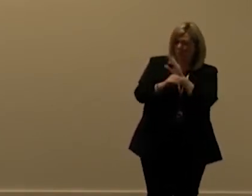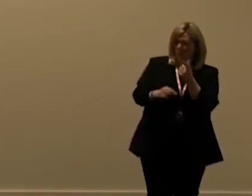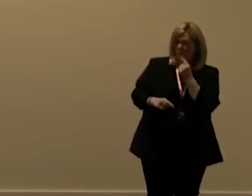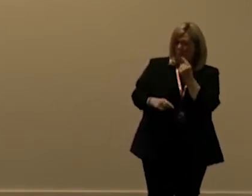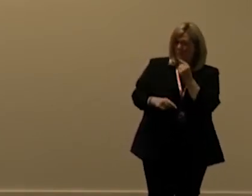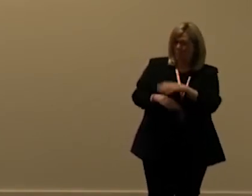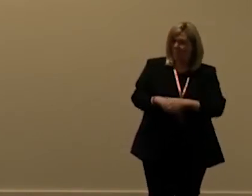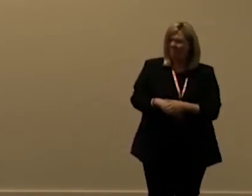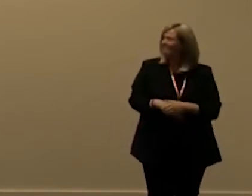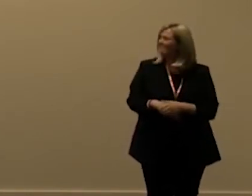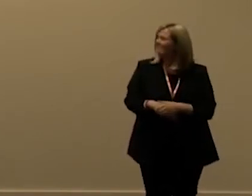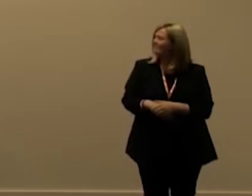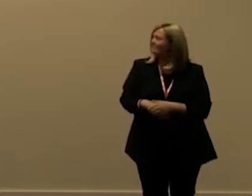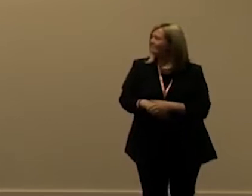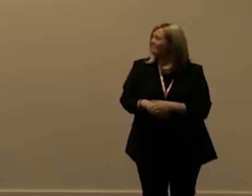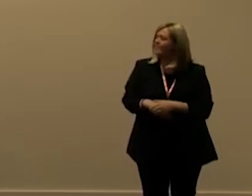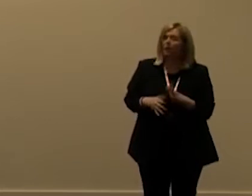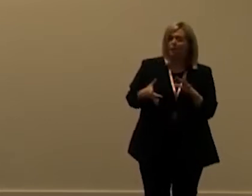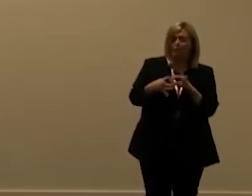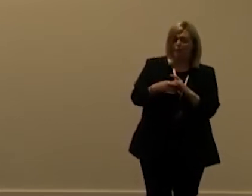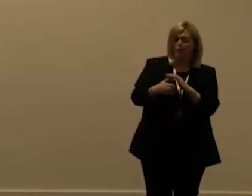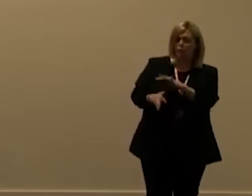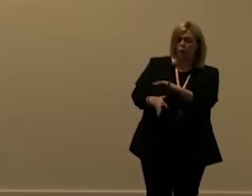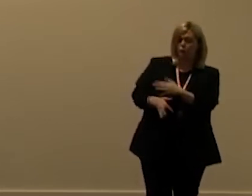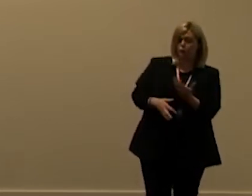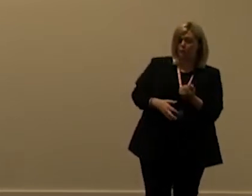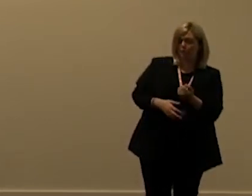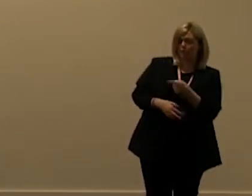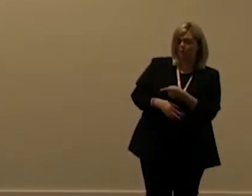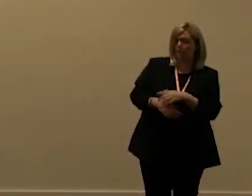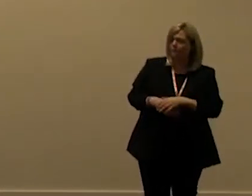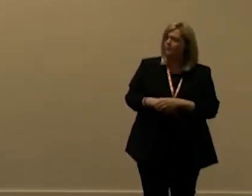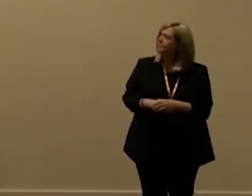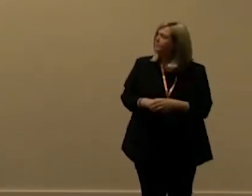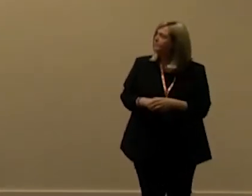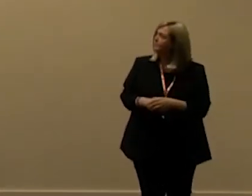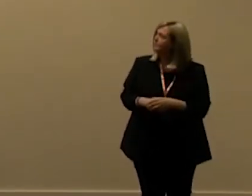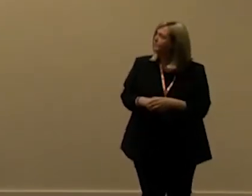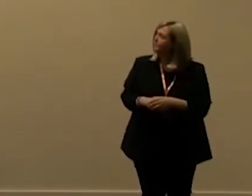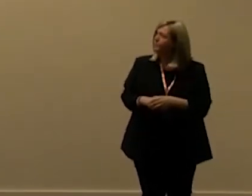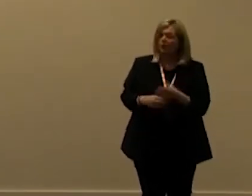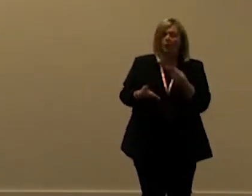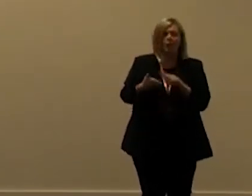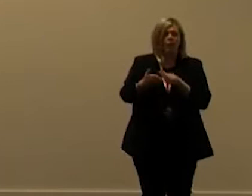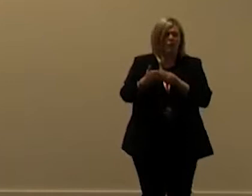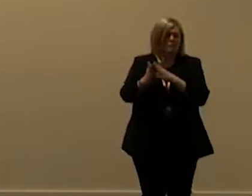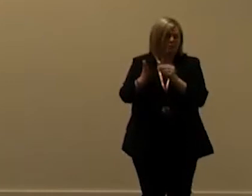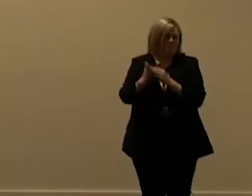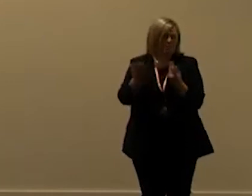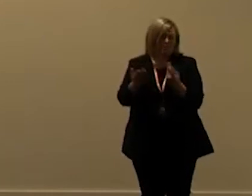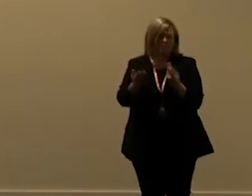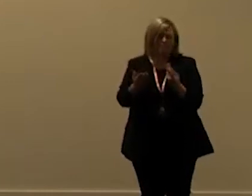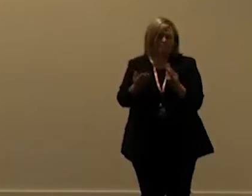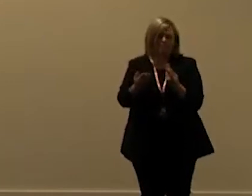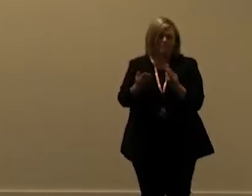that and then there's a link there you can have a look at that what they talk about so a cost example let's